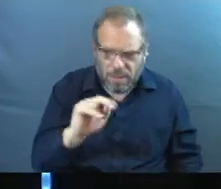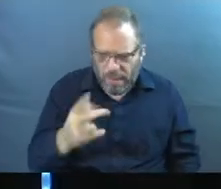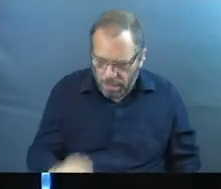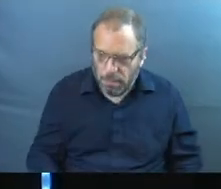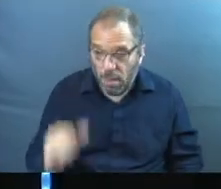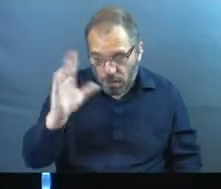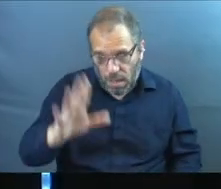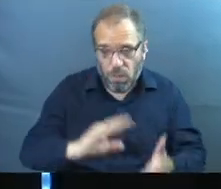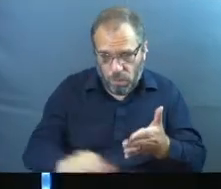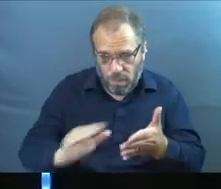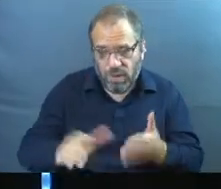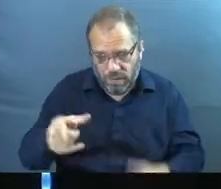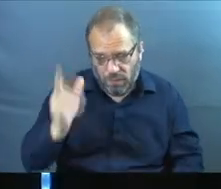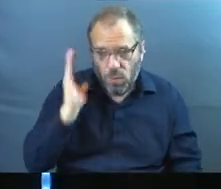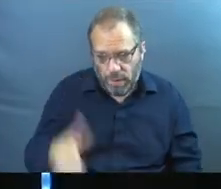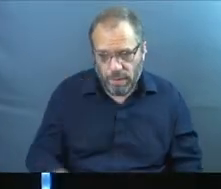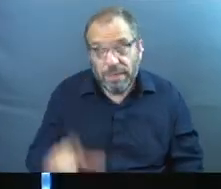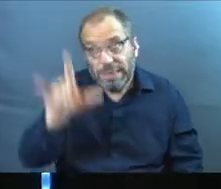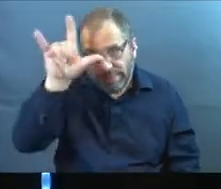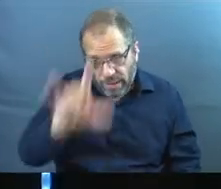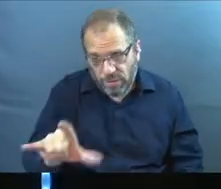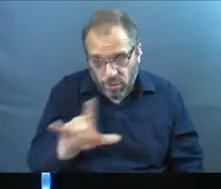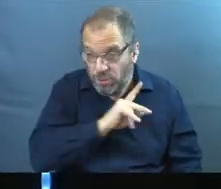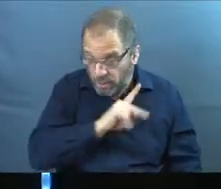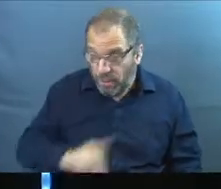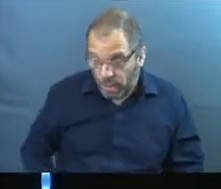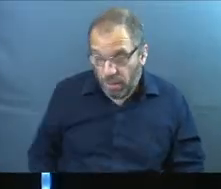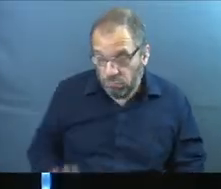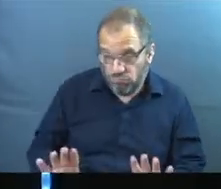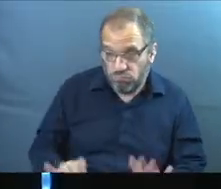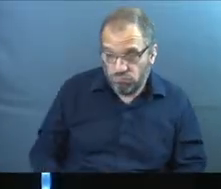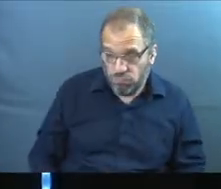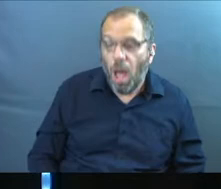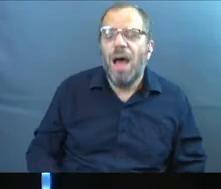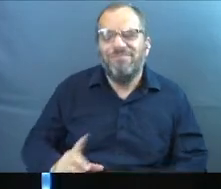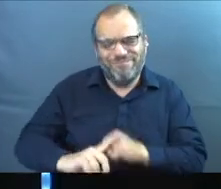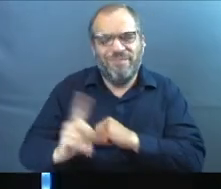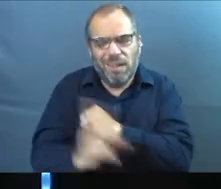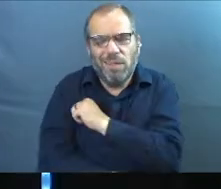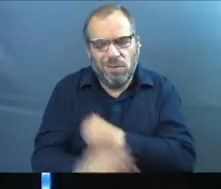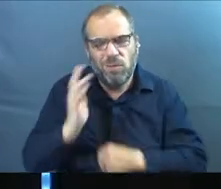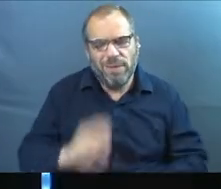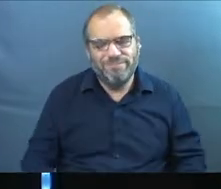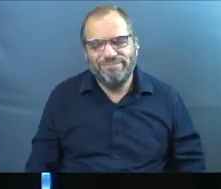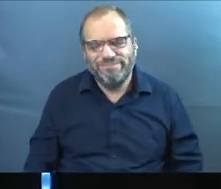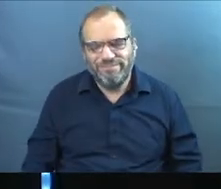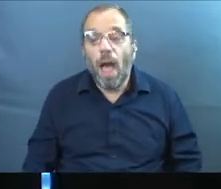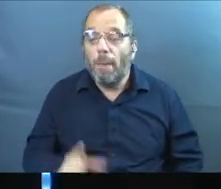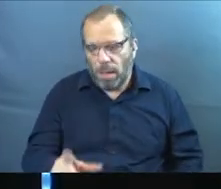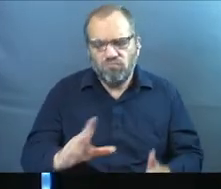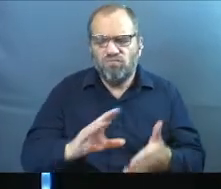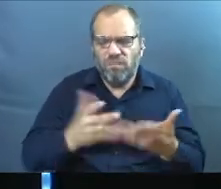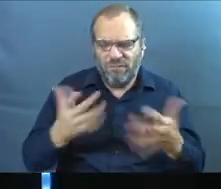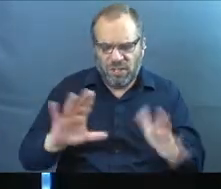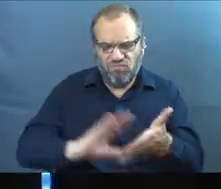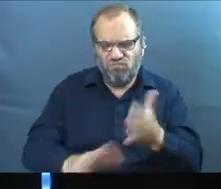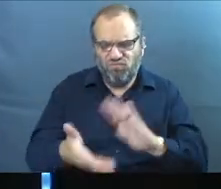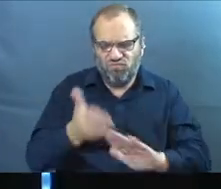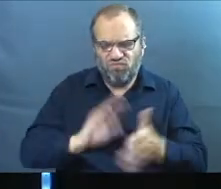comes in. He's like, dude, God's going to forgive you. God still loves you. You're still king of Israel. There will be consequences, but you are forgiven.